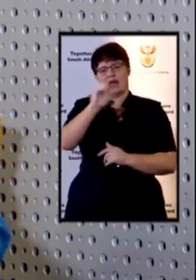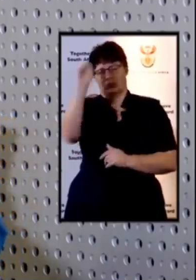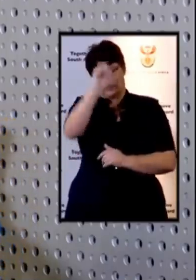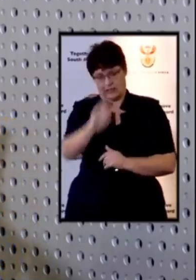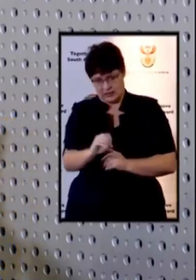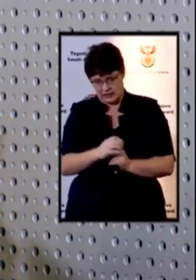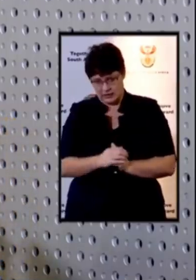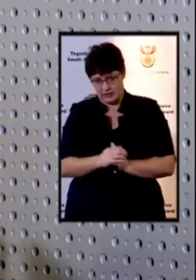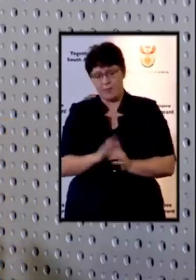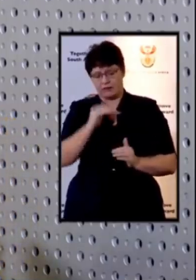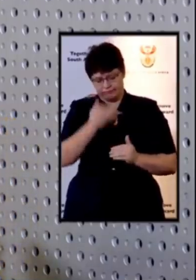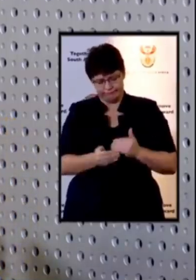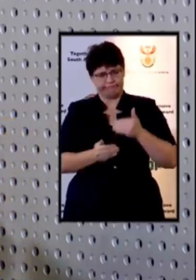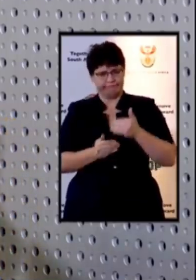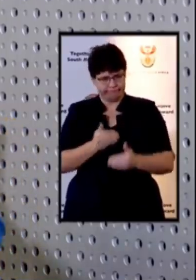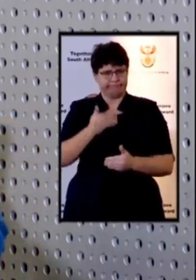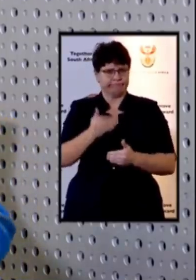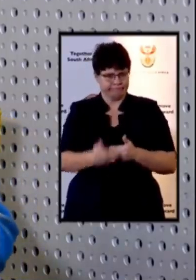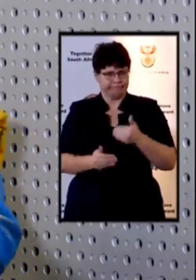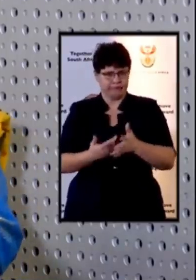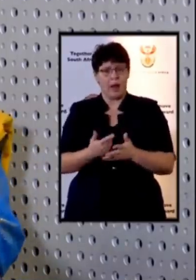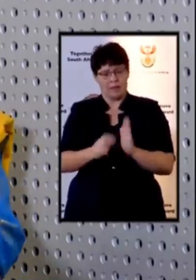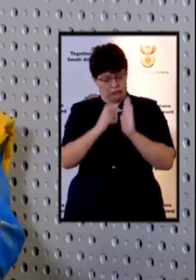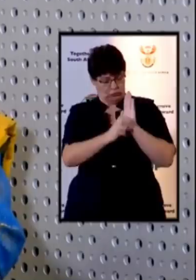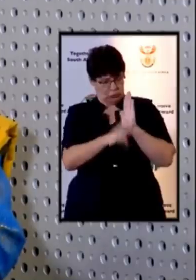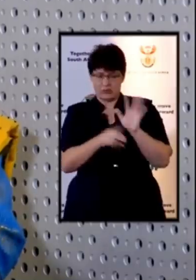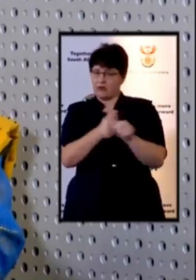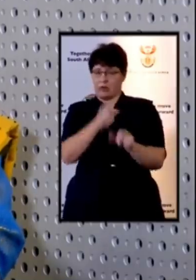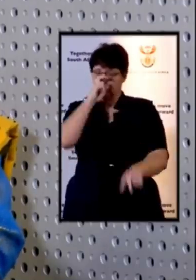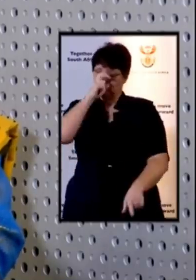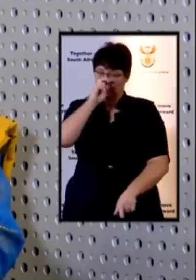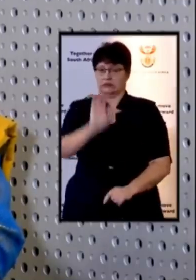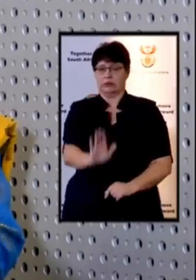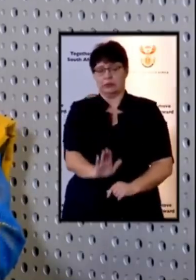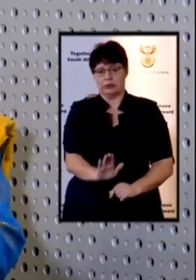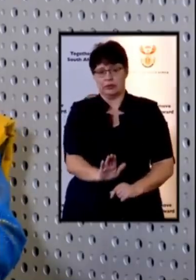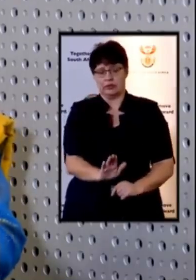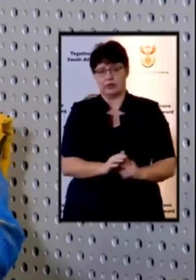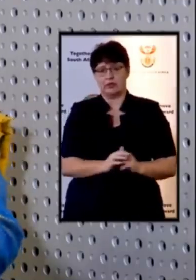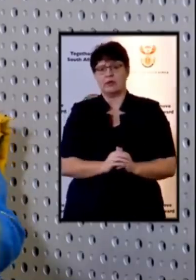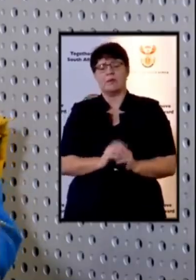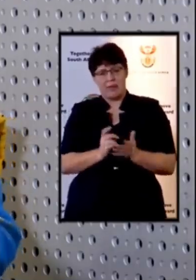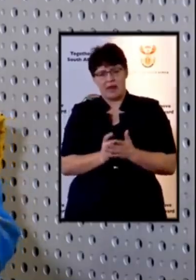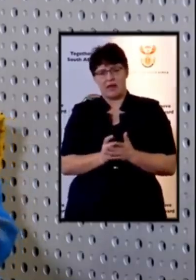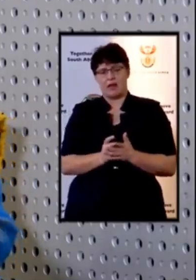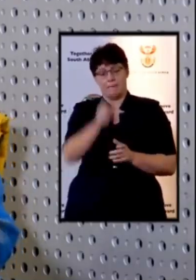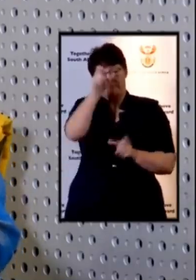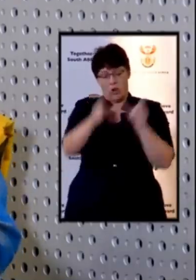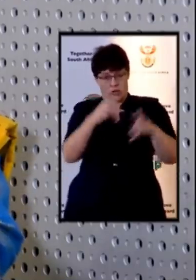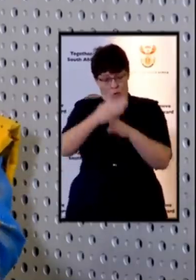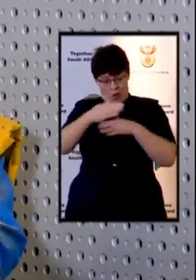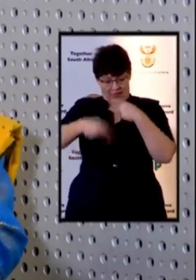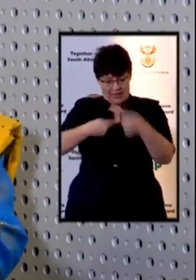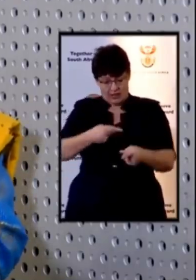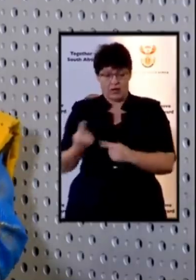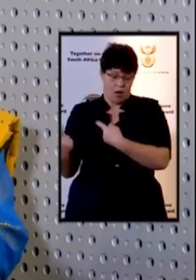in an orderly way but there are strict conditions around how the miners must come